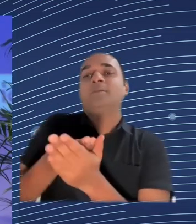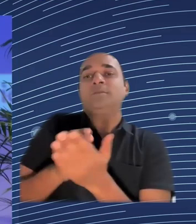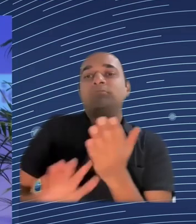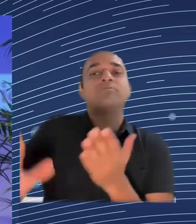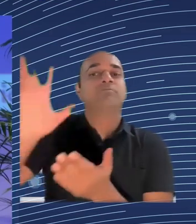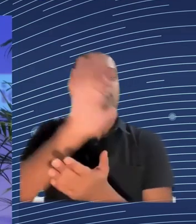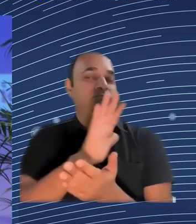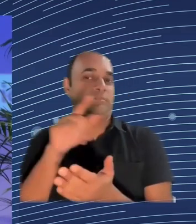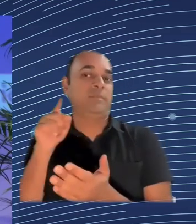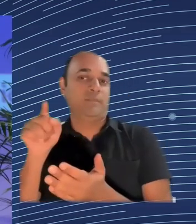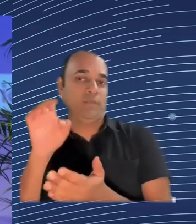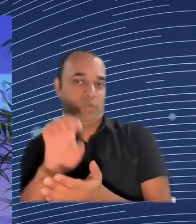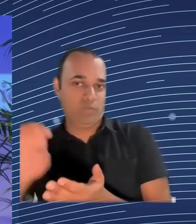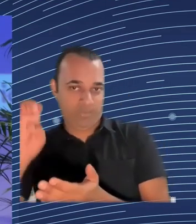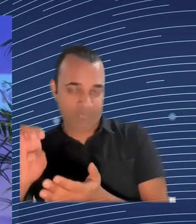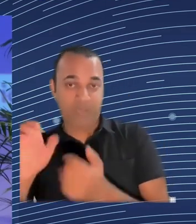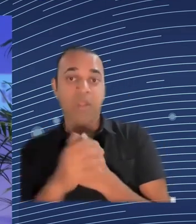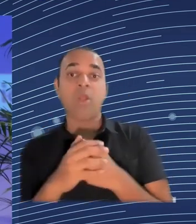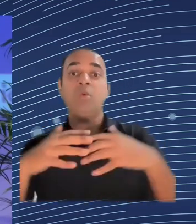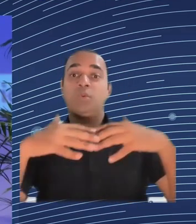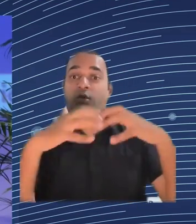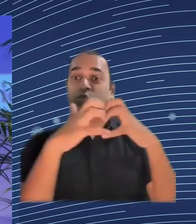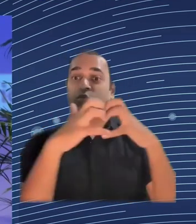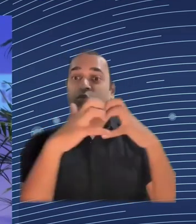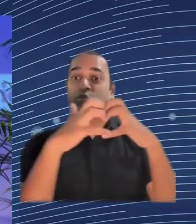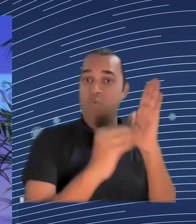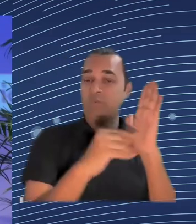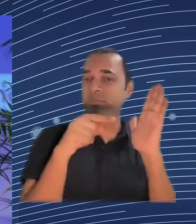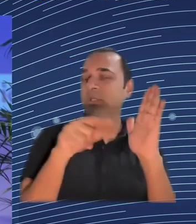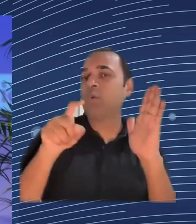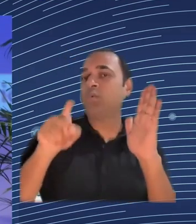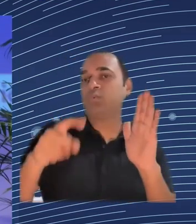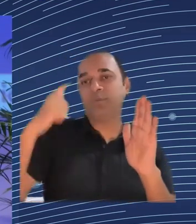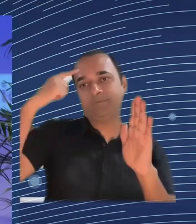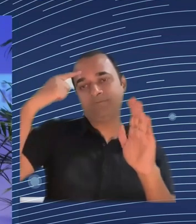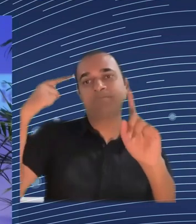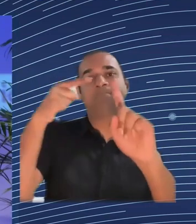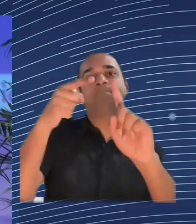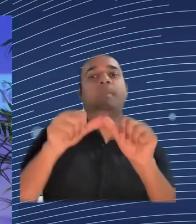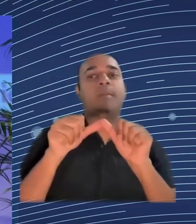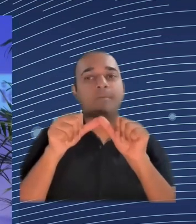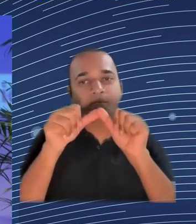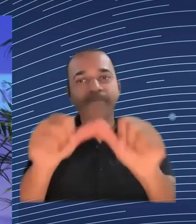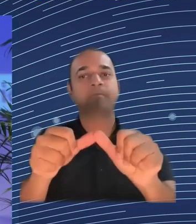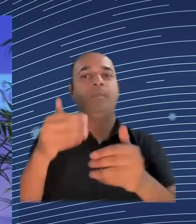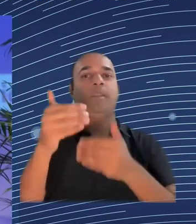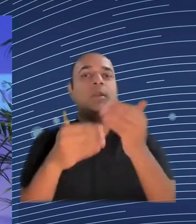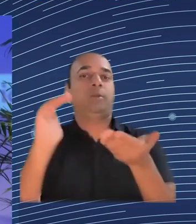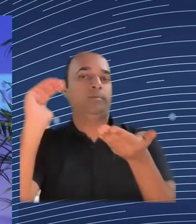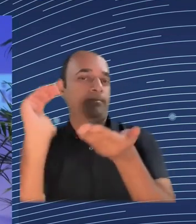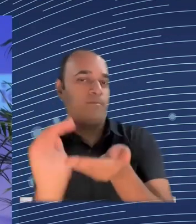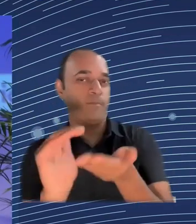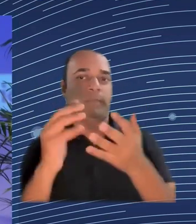this is broadly and generally recognized as a purpose of cohesion. So merging, I don't think merging is the right